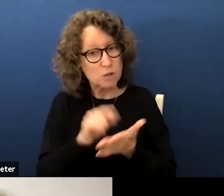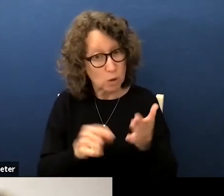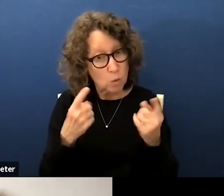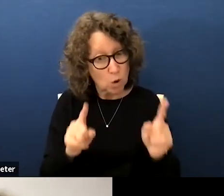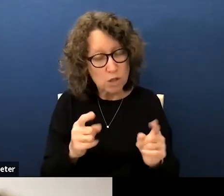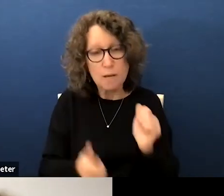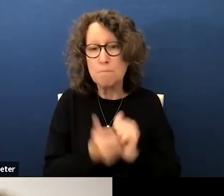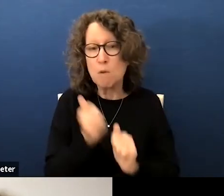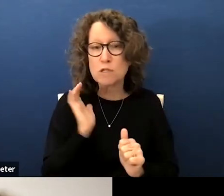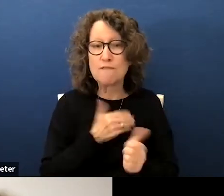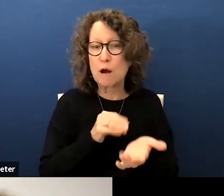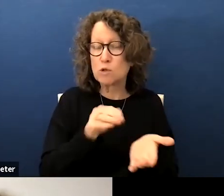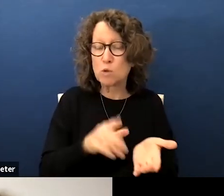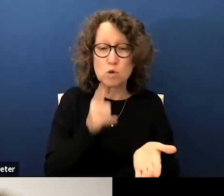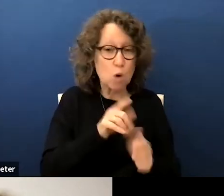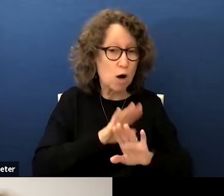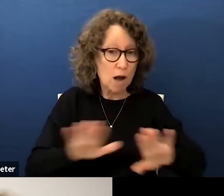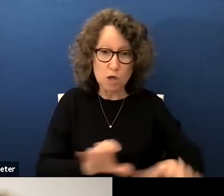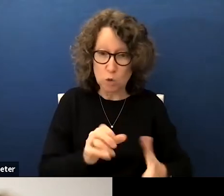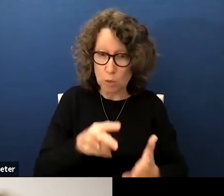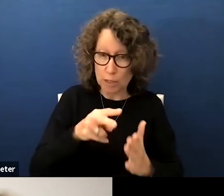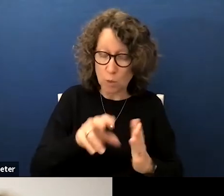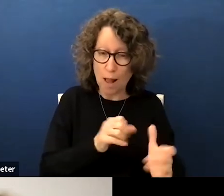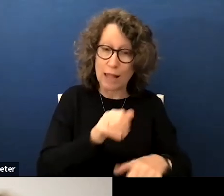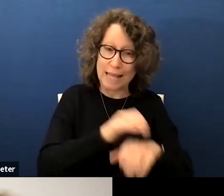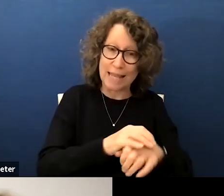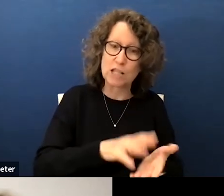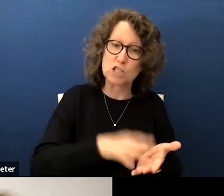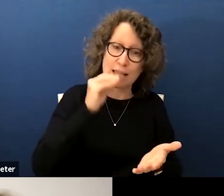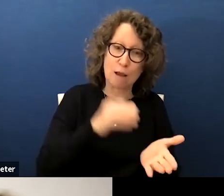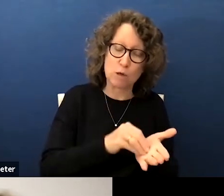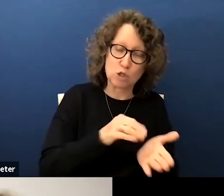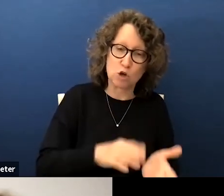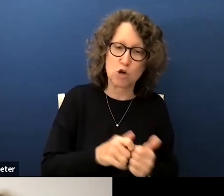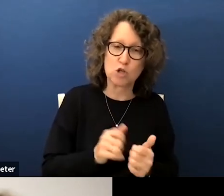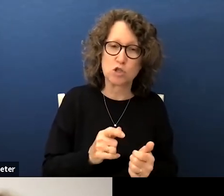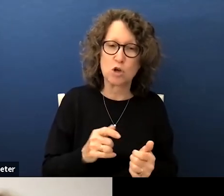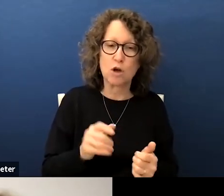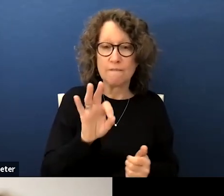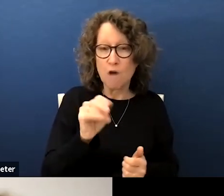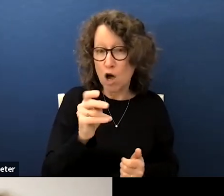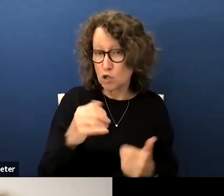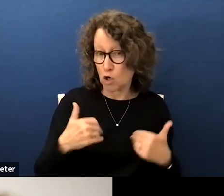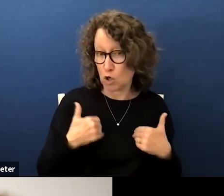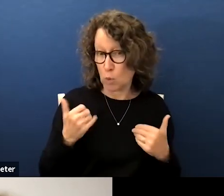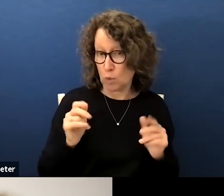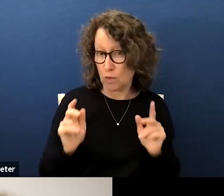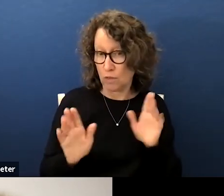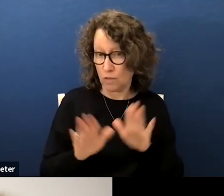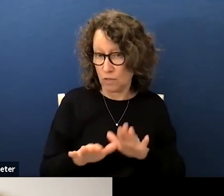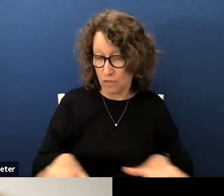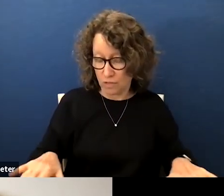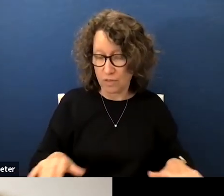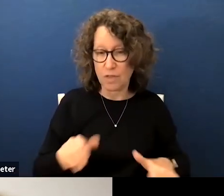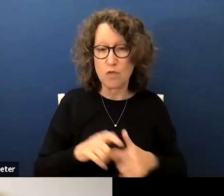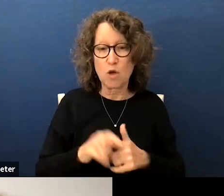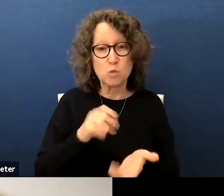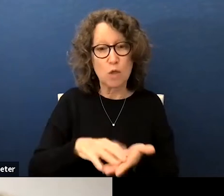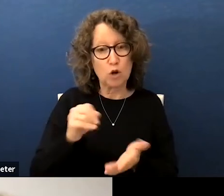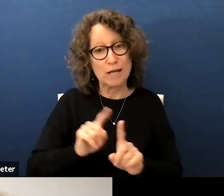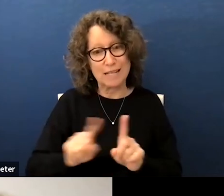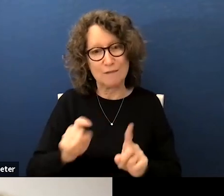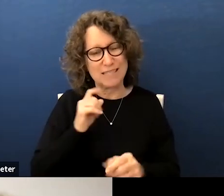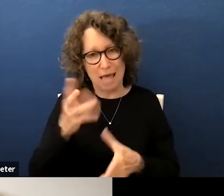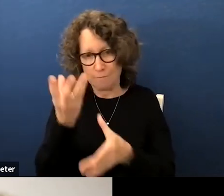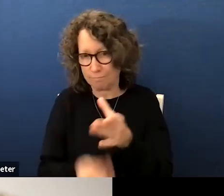majority of our students who are not doing well our english language learners are foster youth those with learning differences which you've left out of your